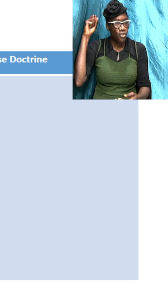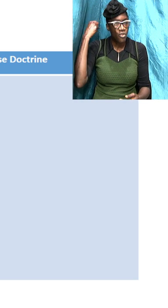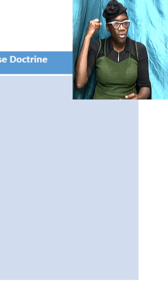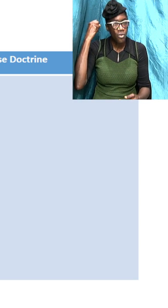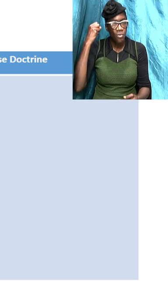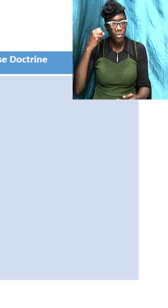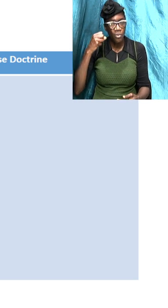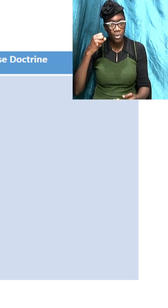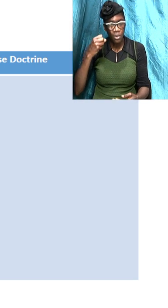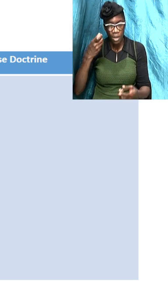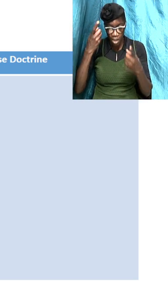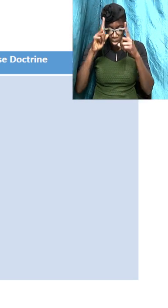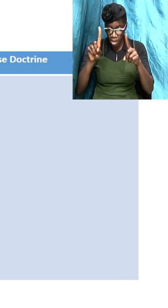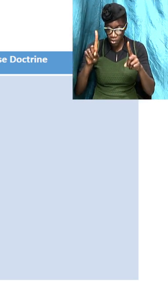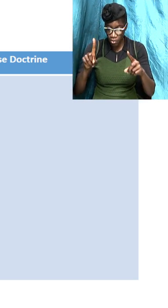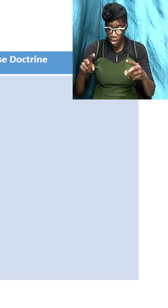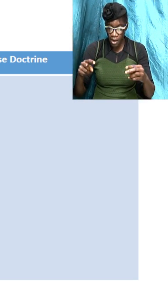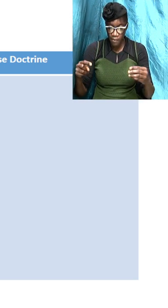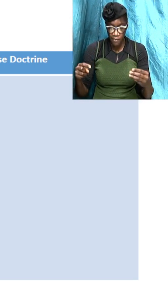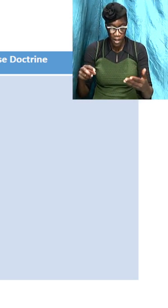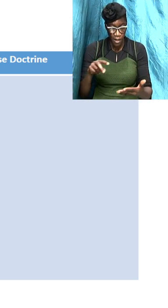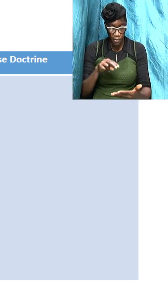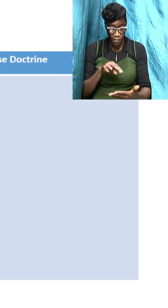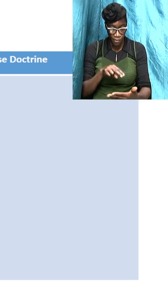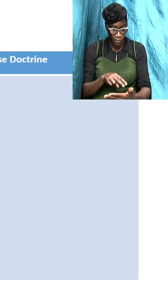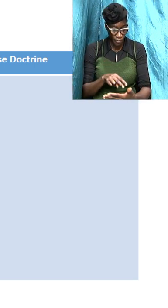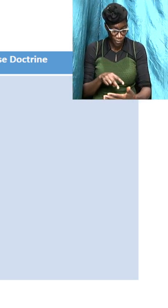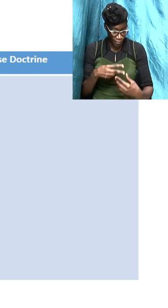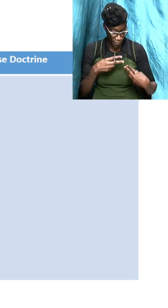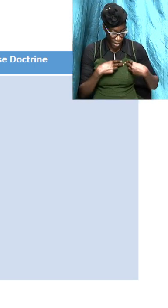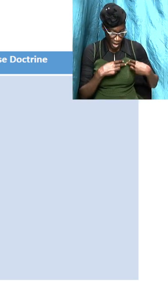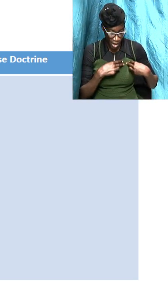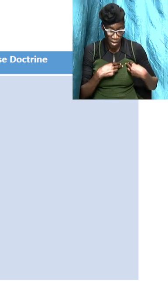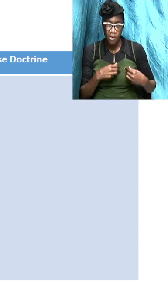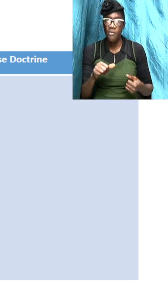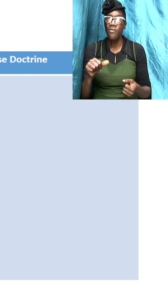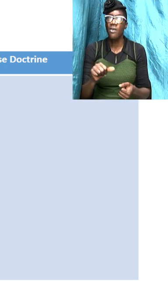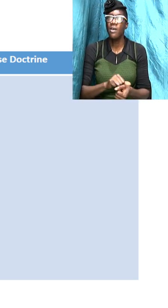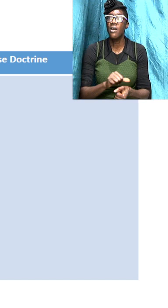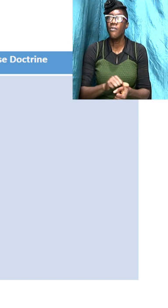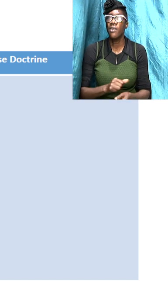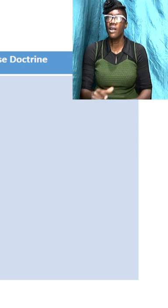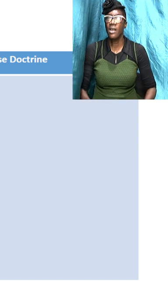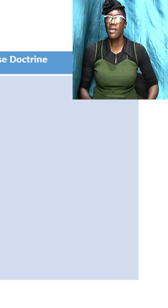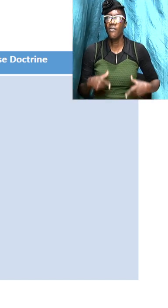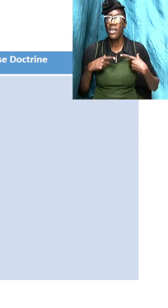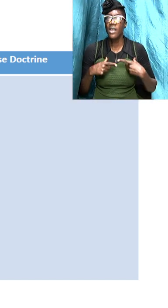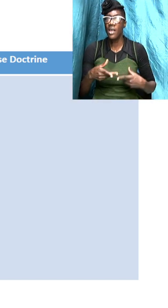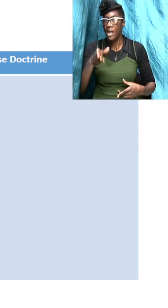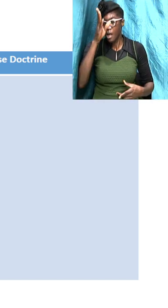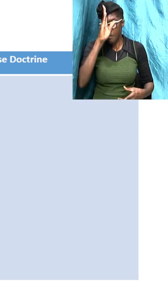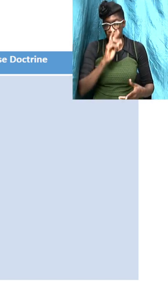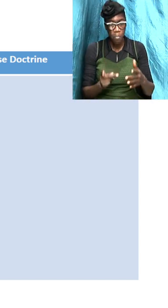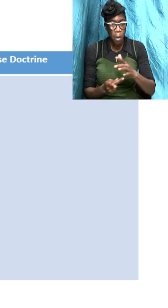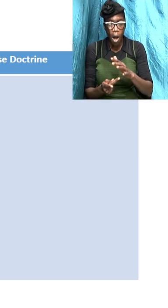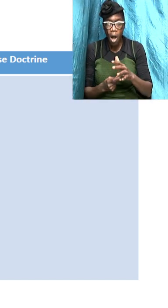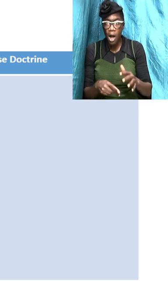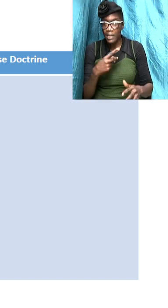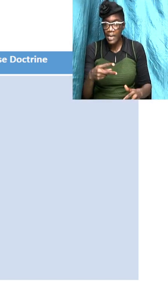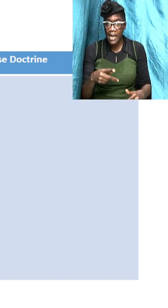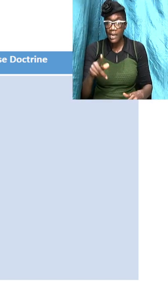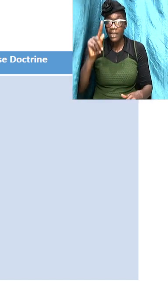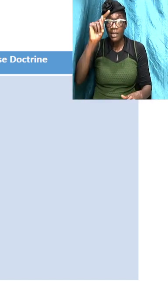godly living Paul preached Paul charged Titus to teach what